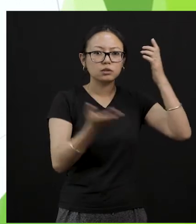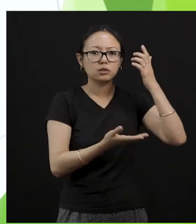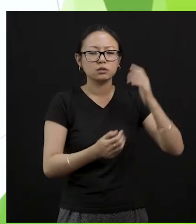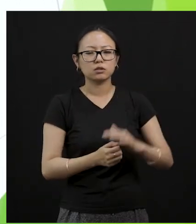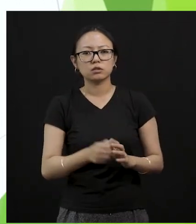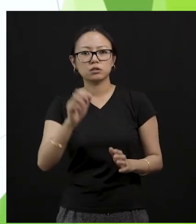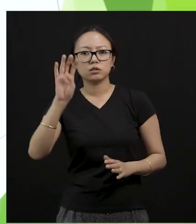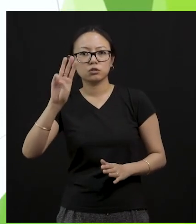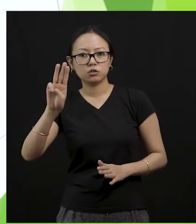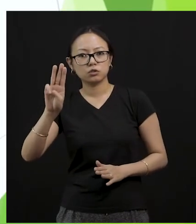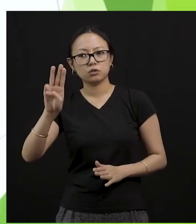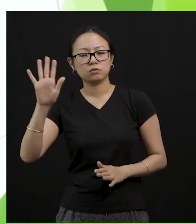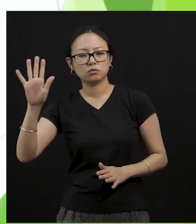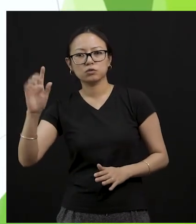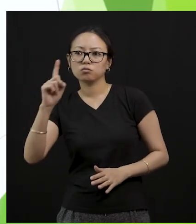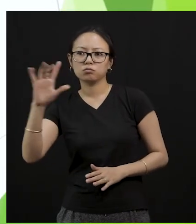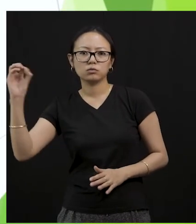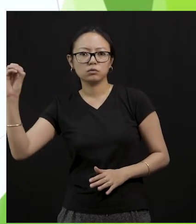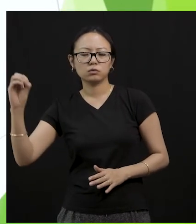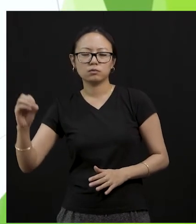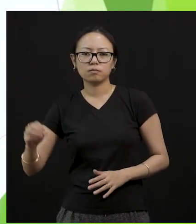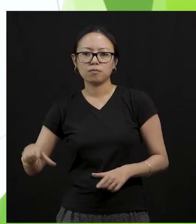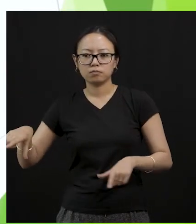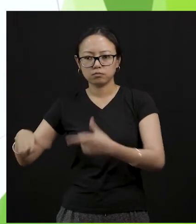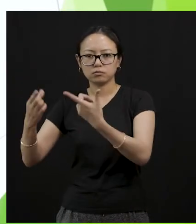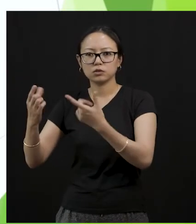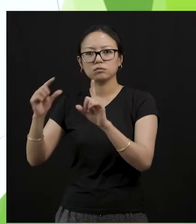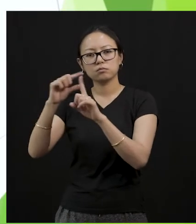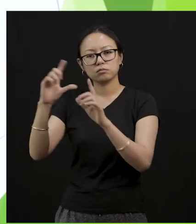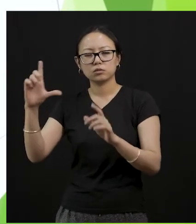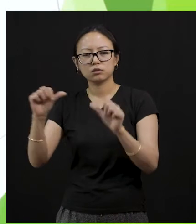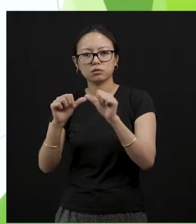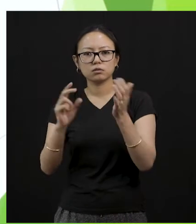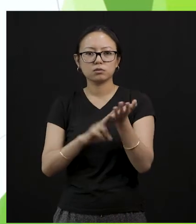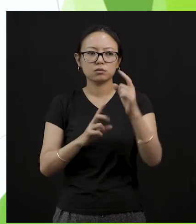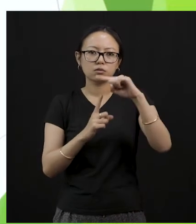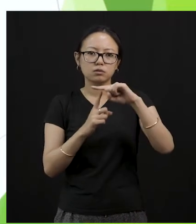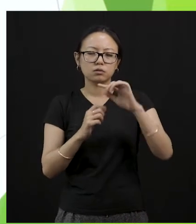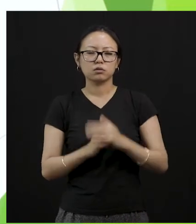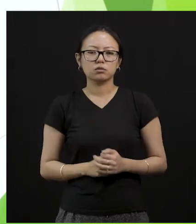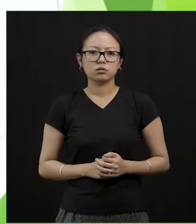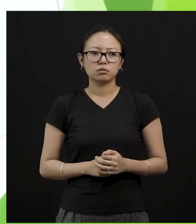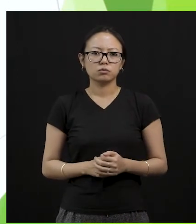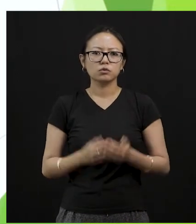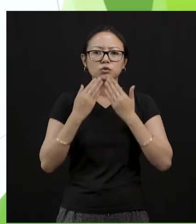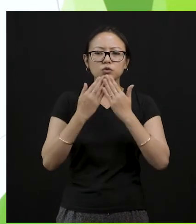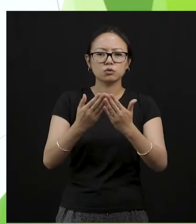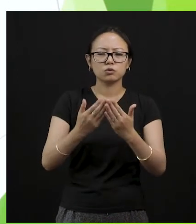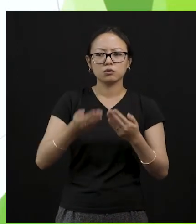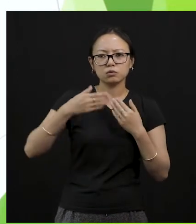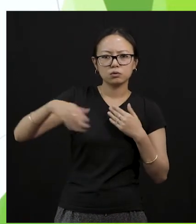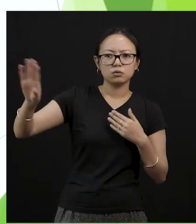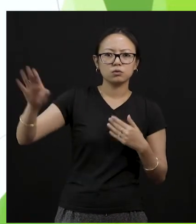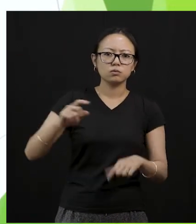All right? Okay, now here, instead of using a car to reach school, use a bicycle. And that is how you are going